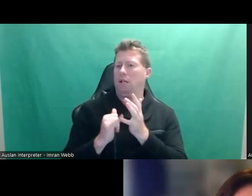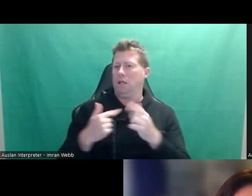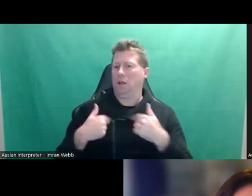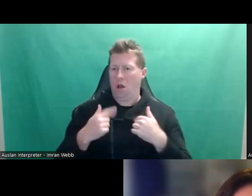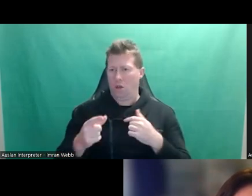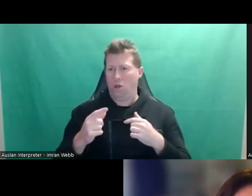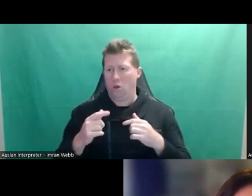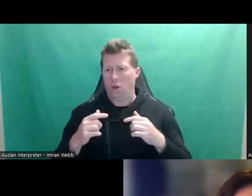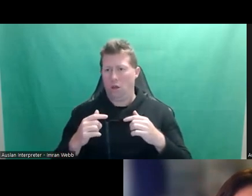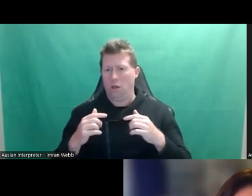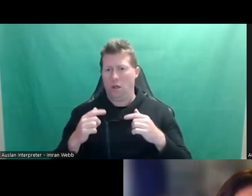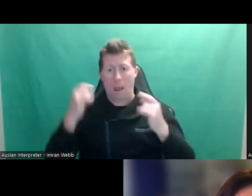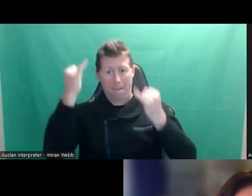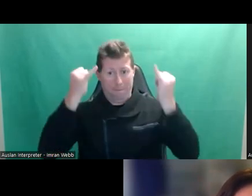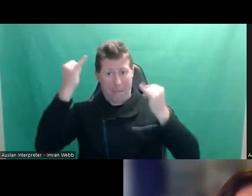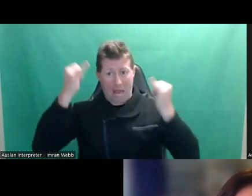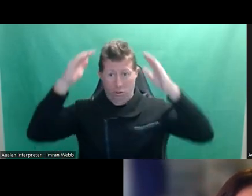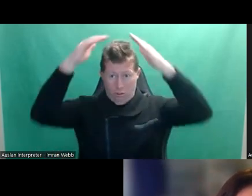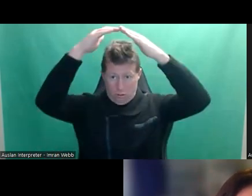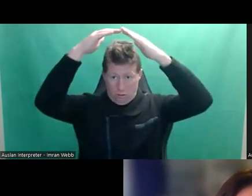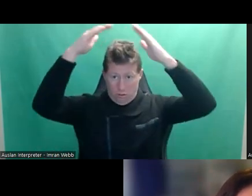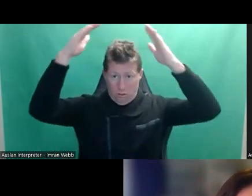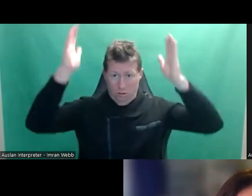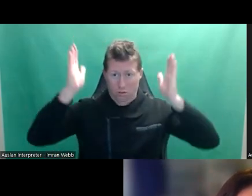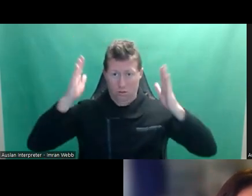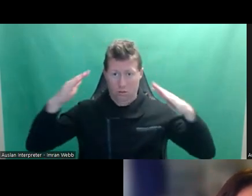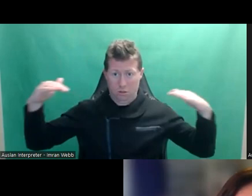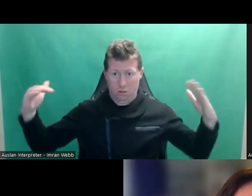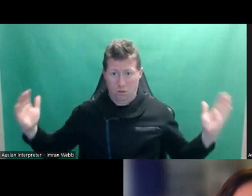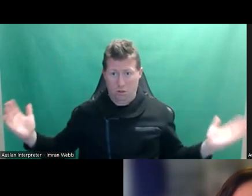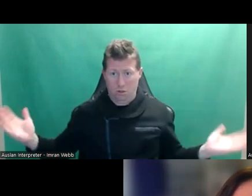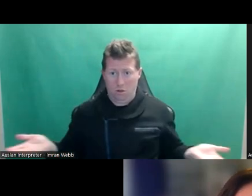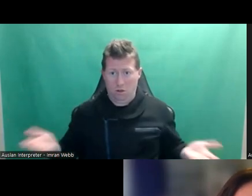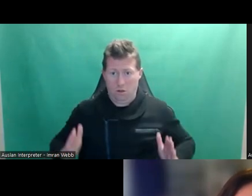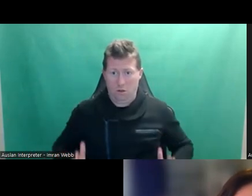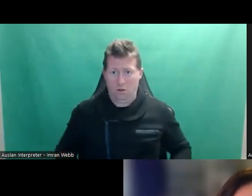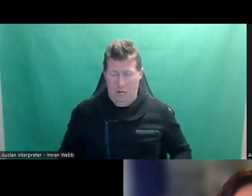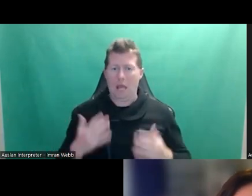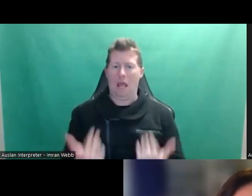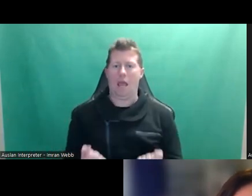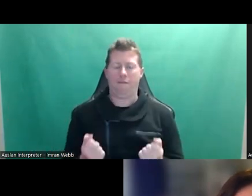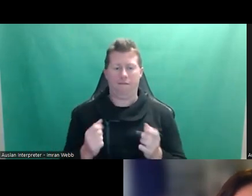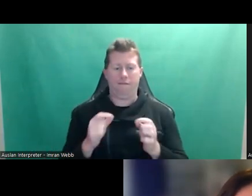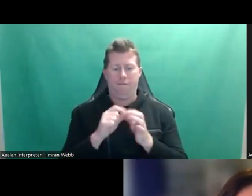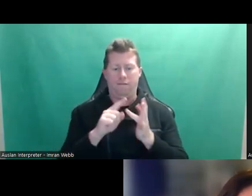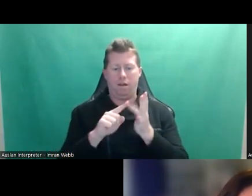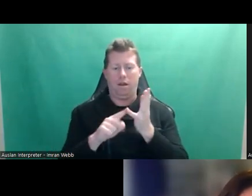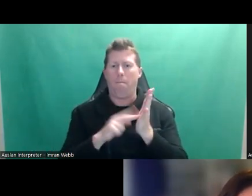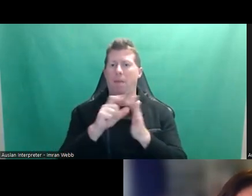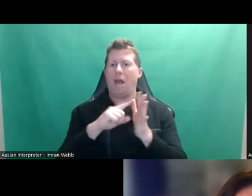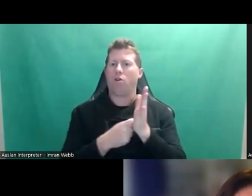this, it has an inviolable boundary around it, like a country has a border,